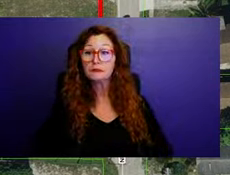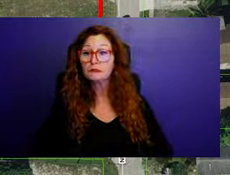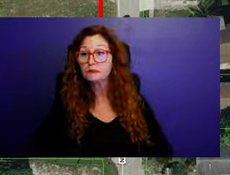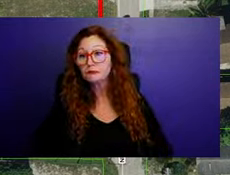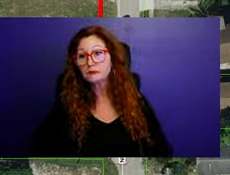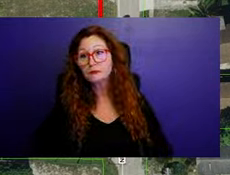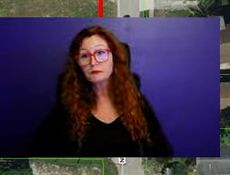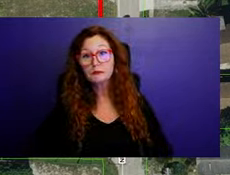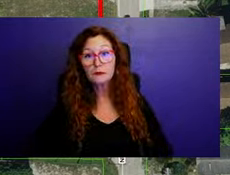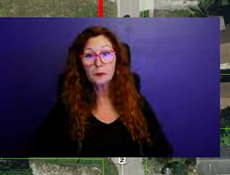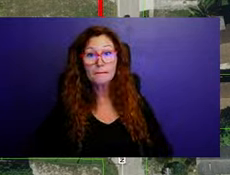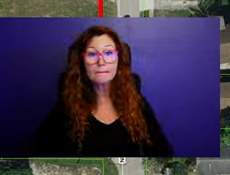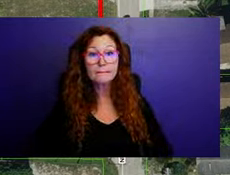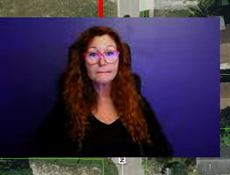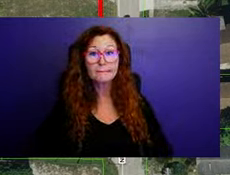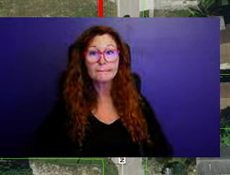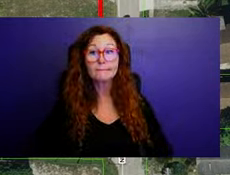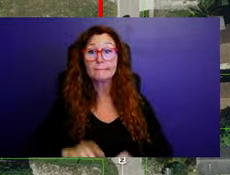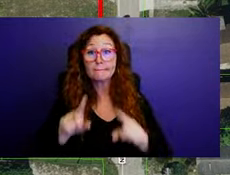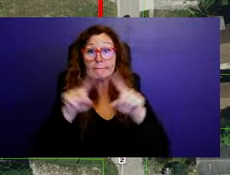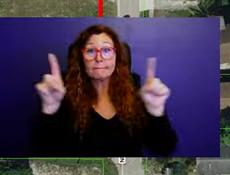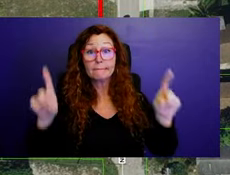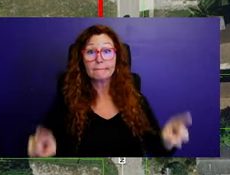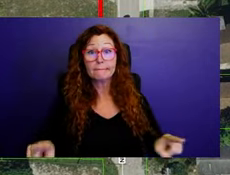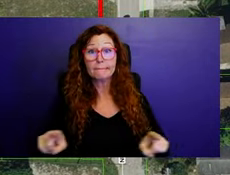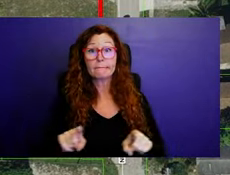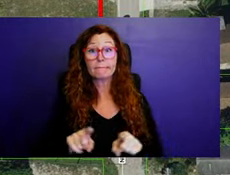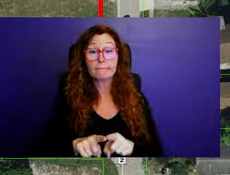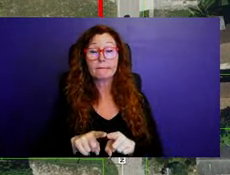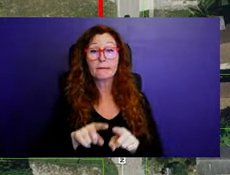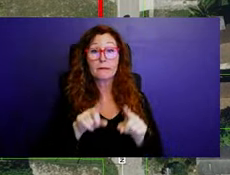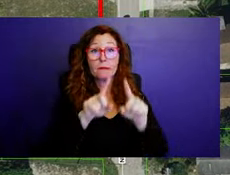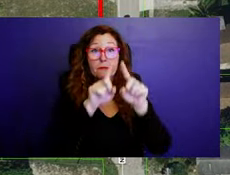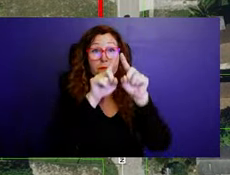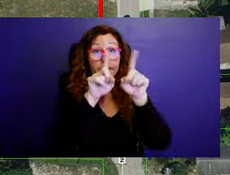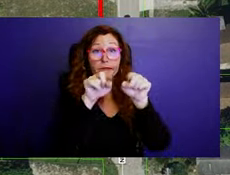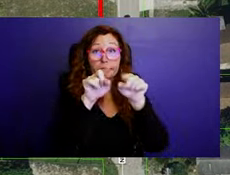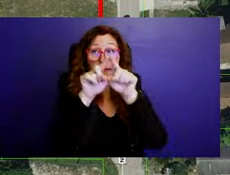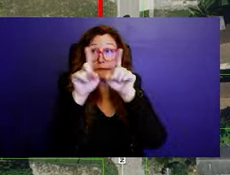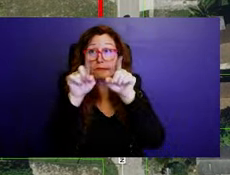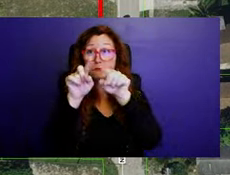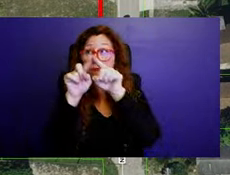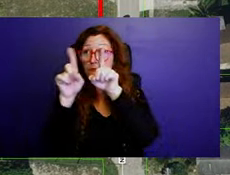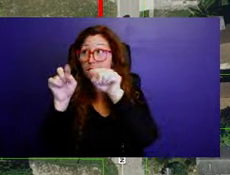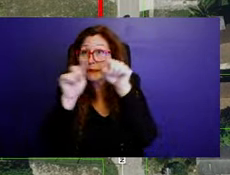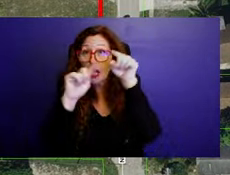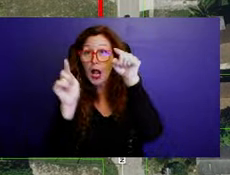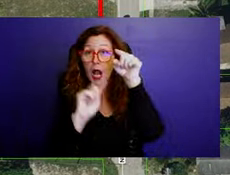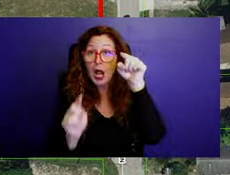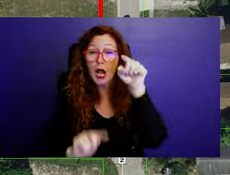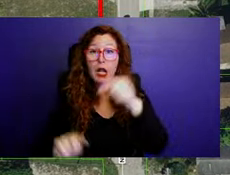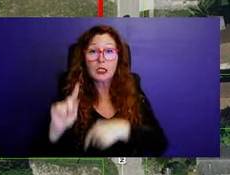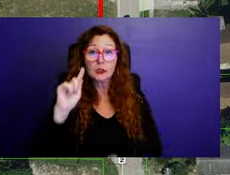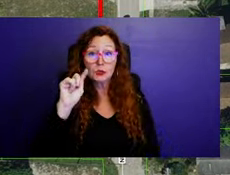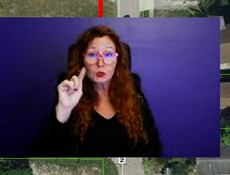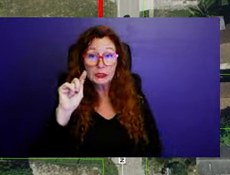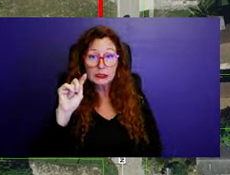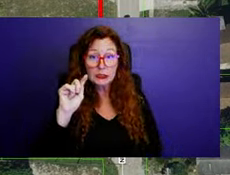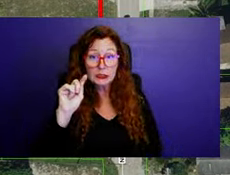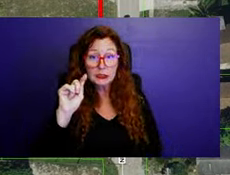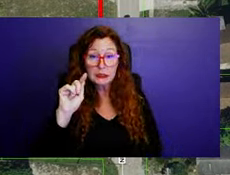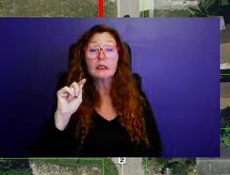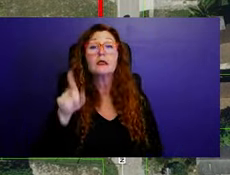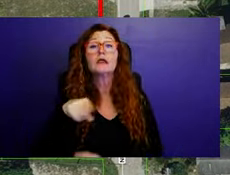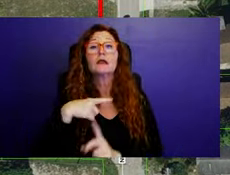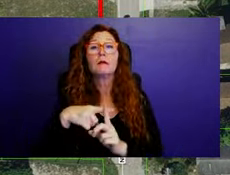the site consists of 20 vacant parcels and one former alleyway, which was abandoned in 2018 through ordinance 18-028.